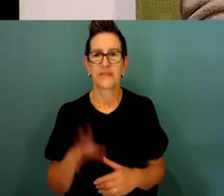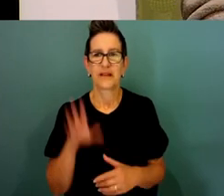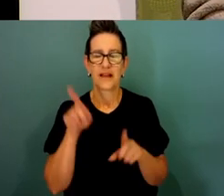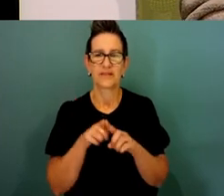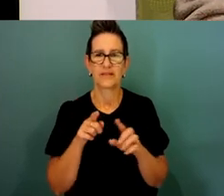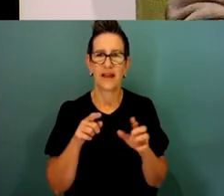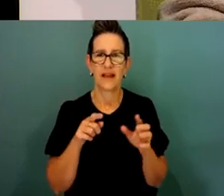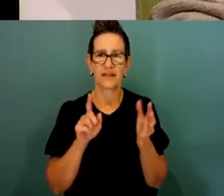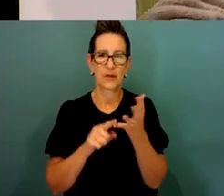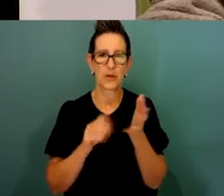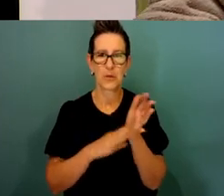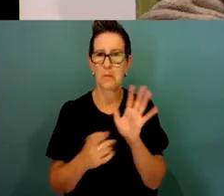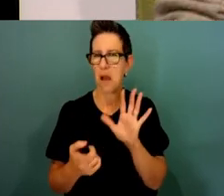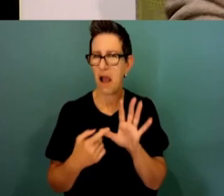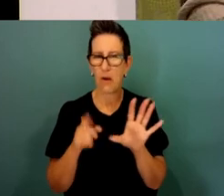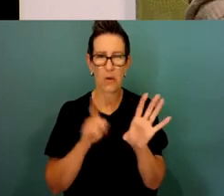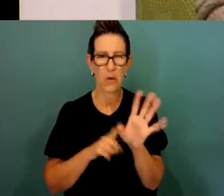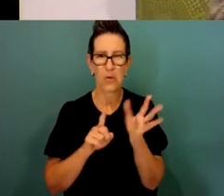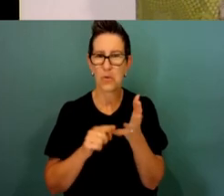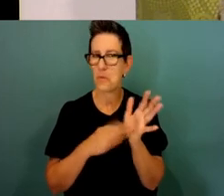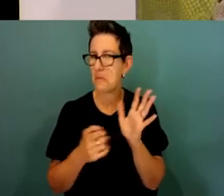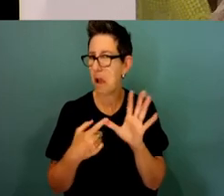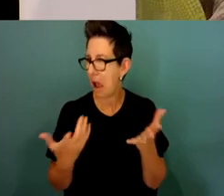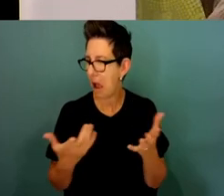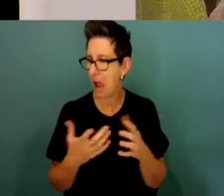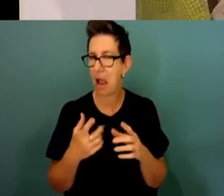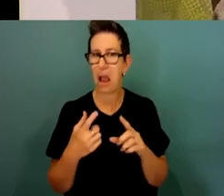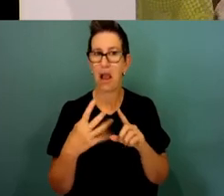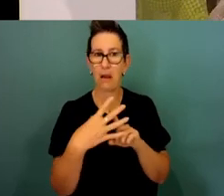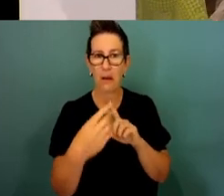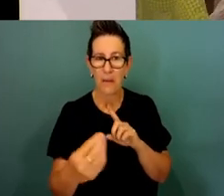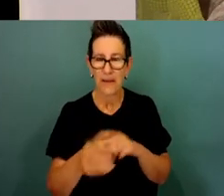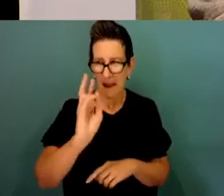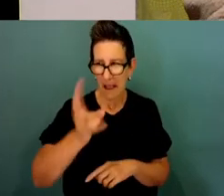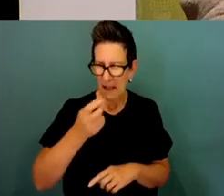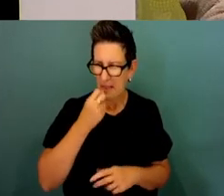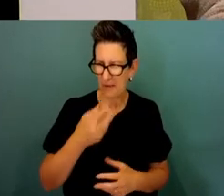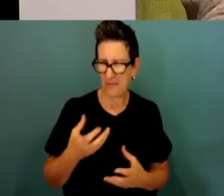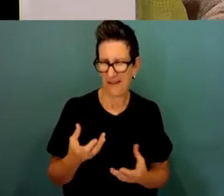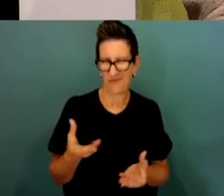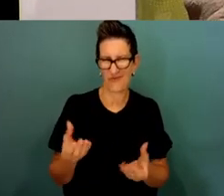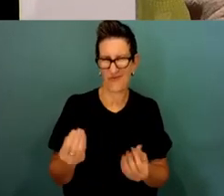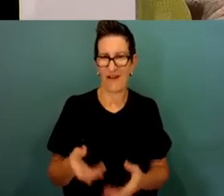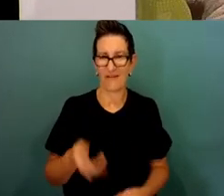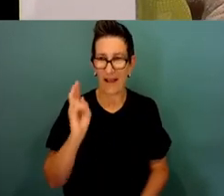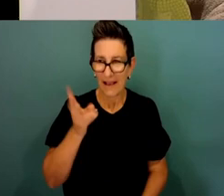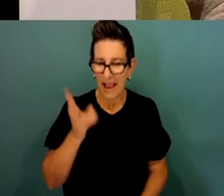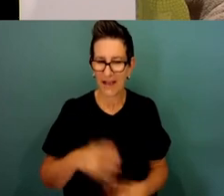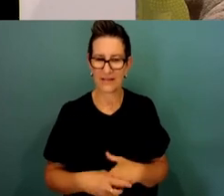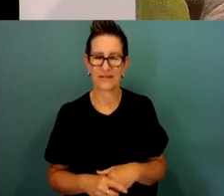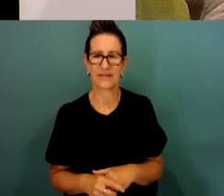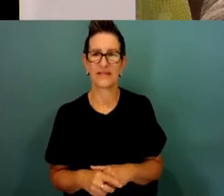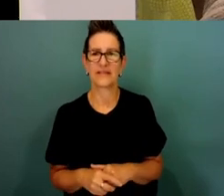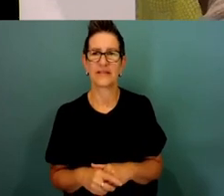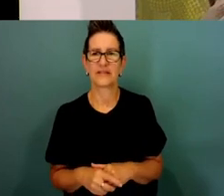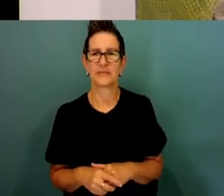That was a bit slack. LAUGHTER Can we try it one more time? Yuma. Yuma.